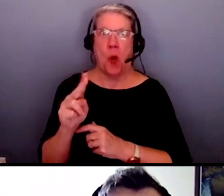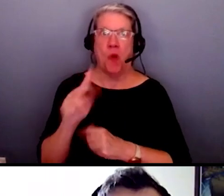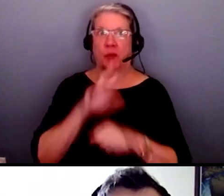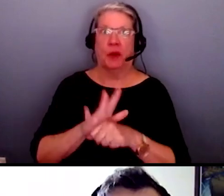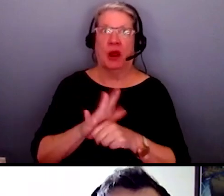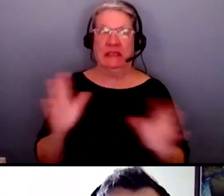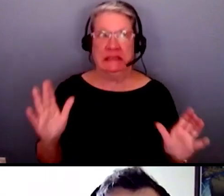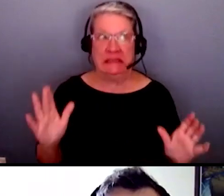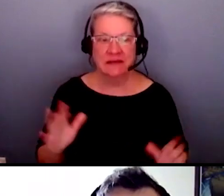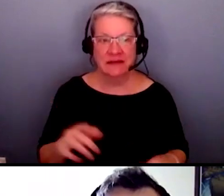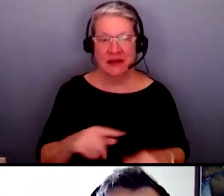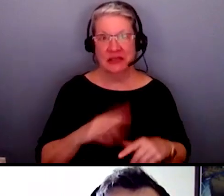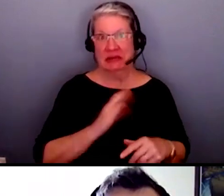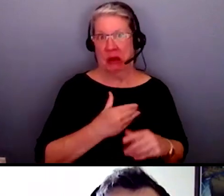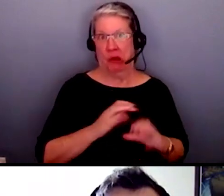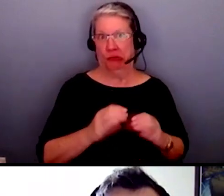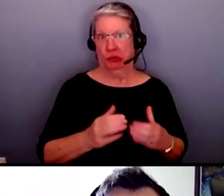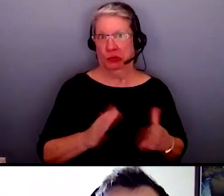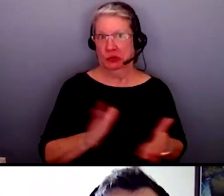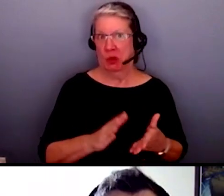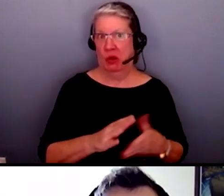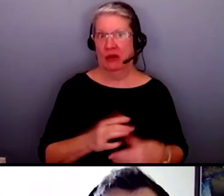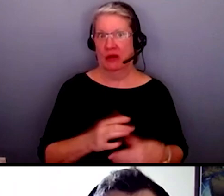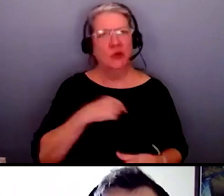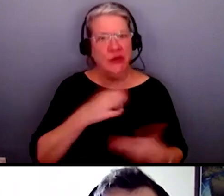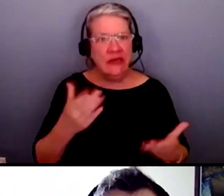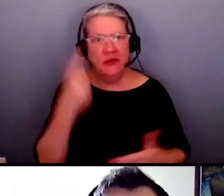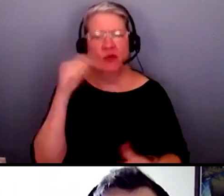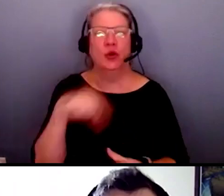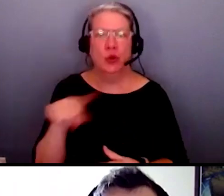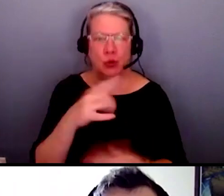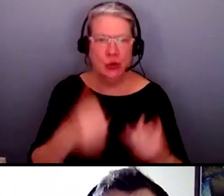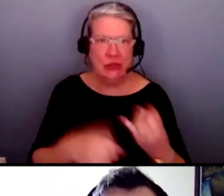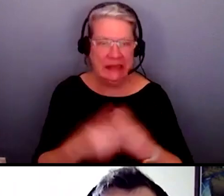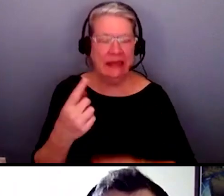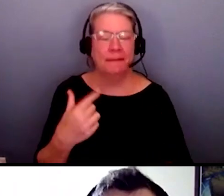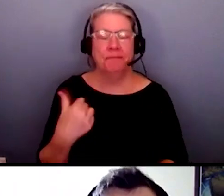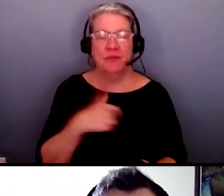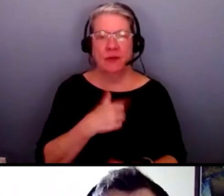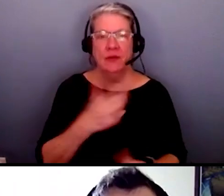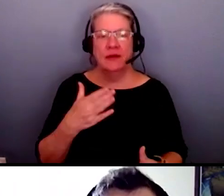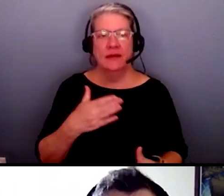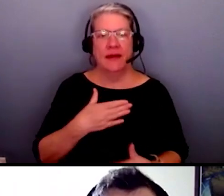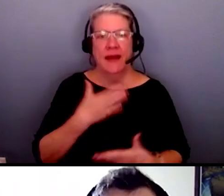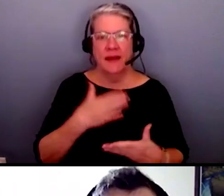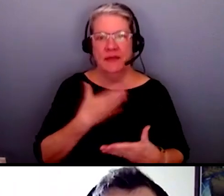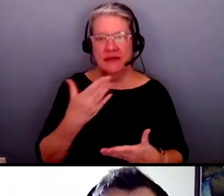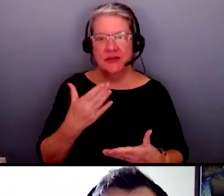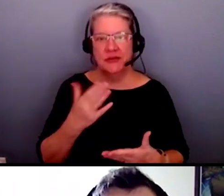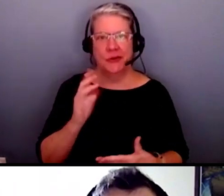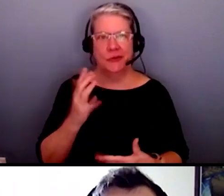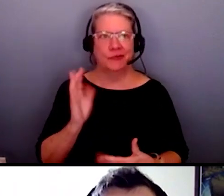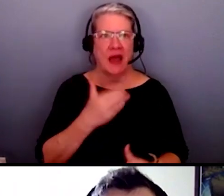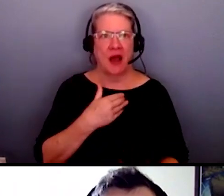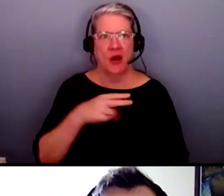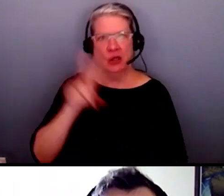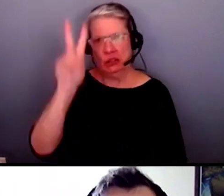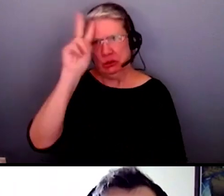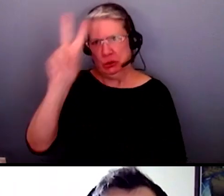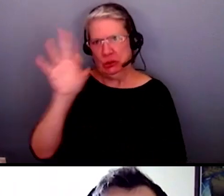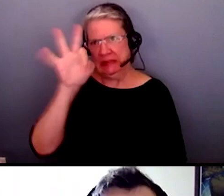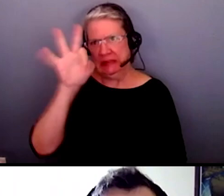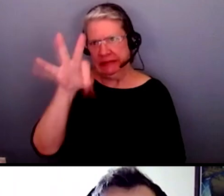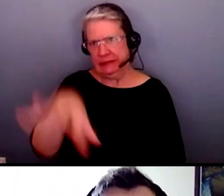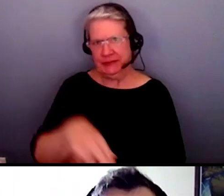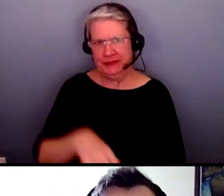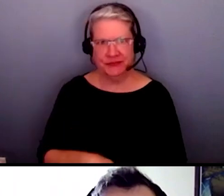we're here for you not just today you know we are happy to throw our two cents wherever you might feel that